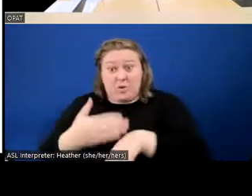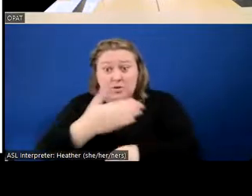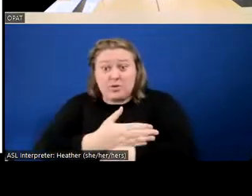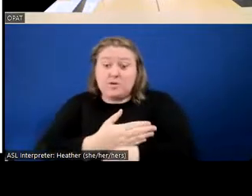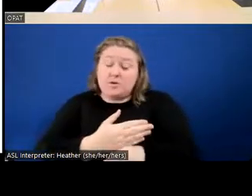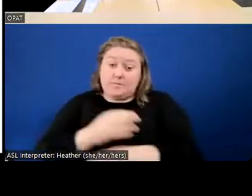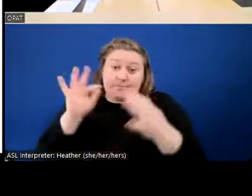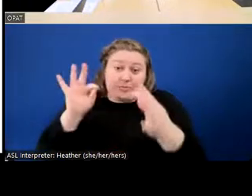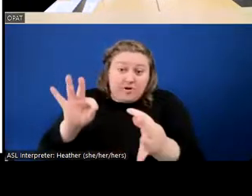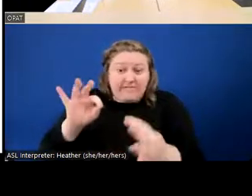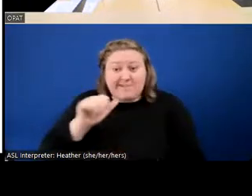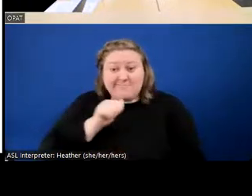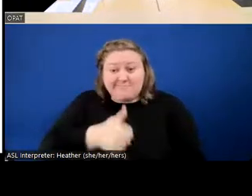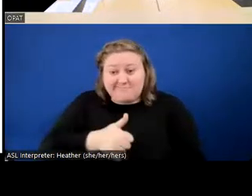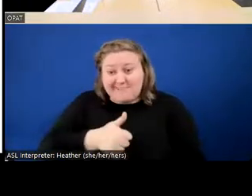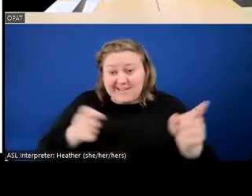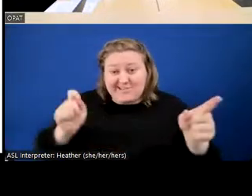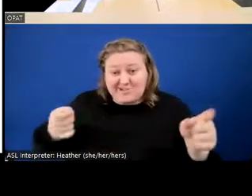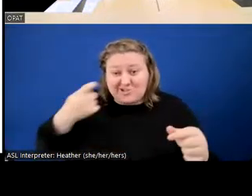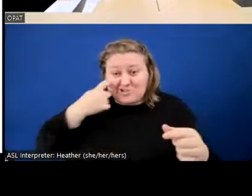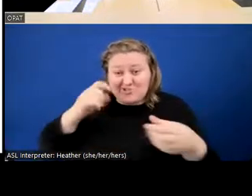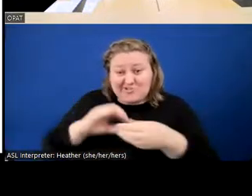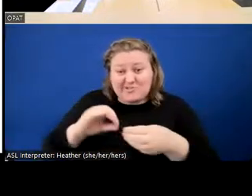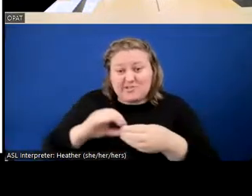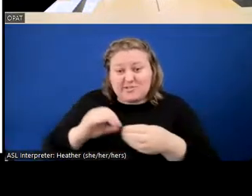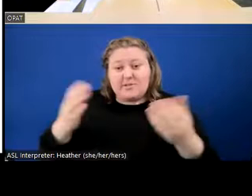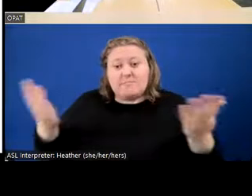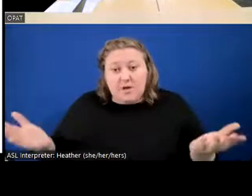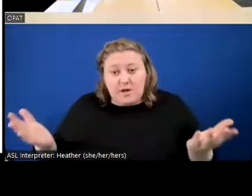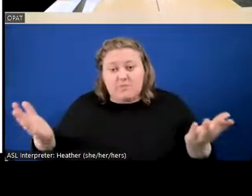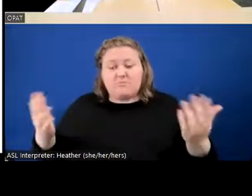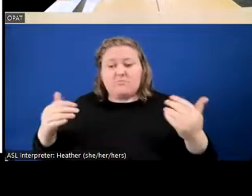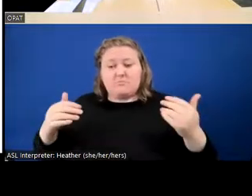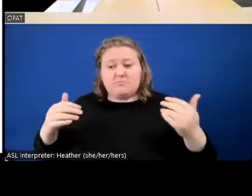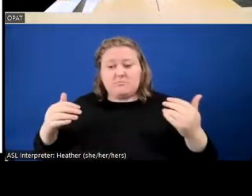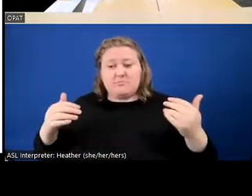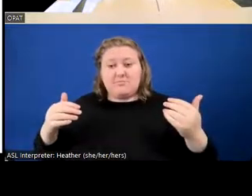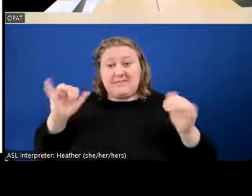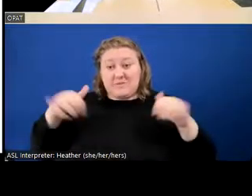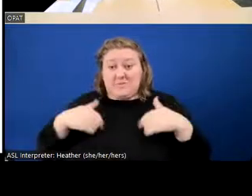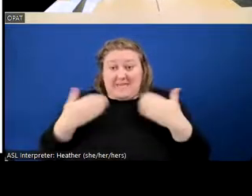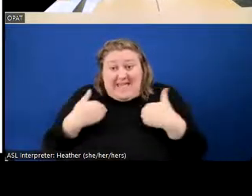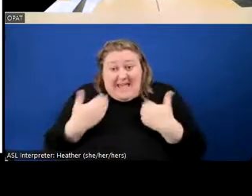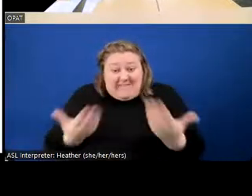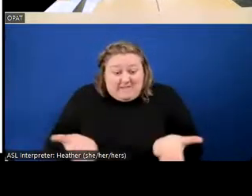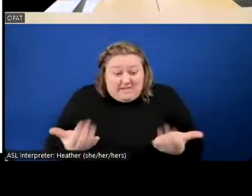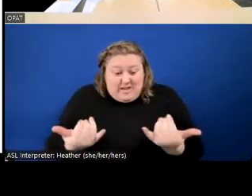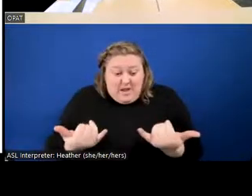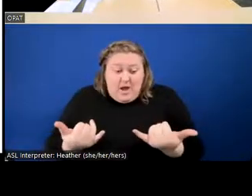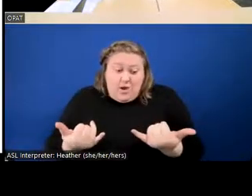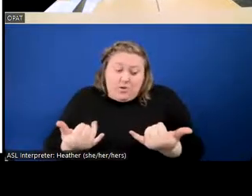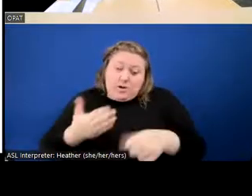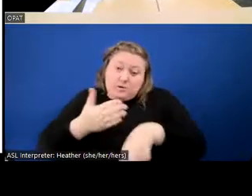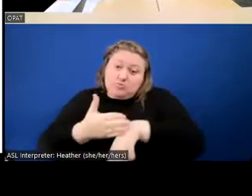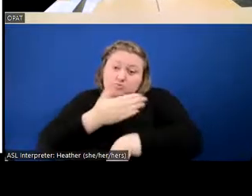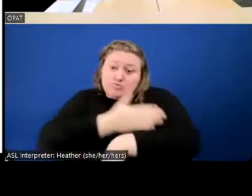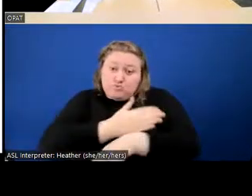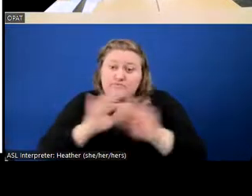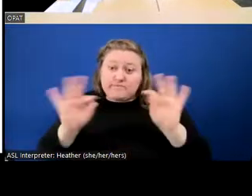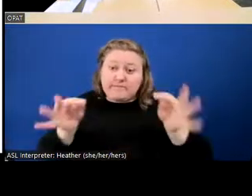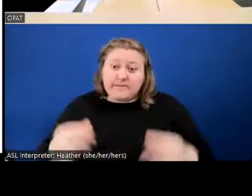perfect, as the judge commissioner said, but, you know, it is what we have, and it is an improvement on what was there prior.